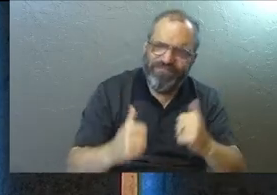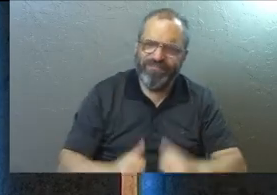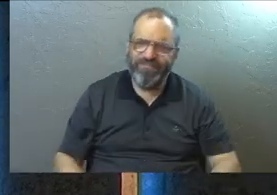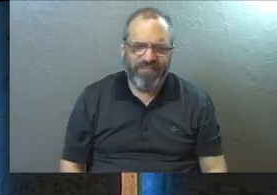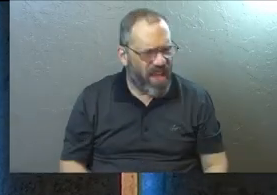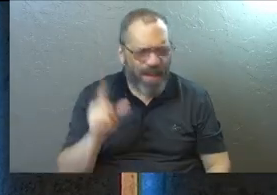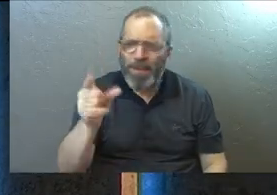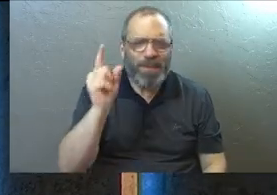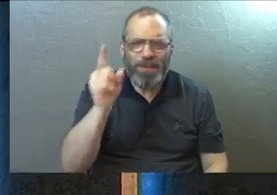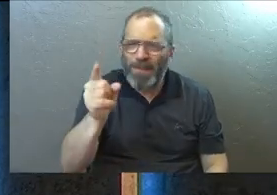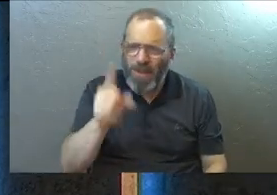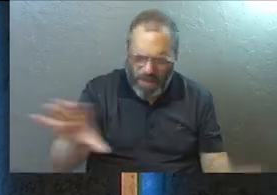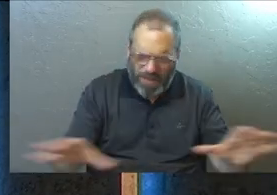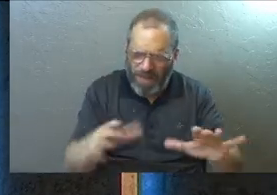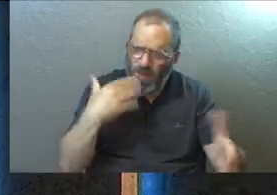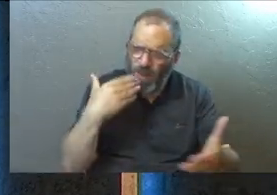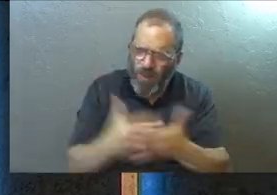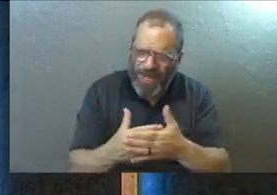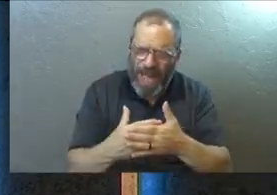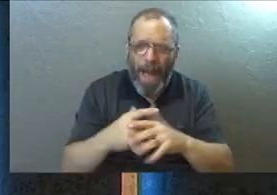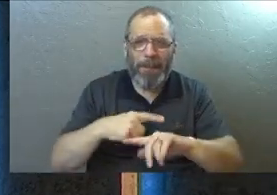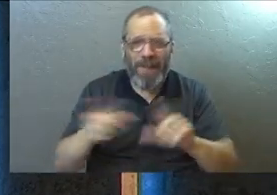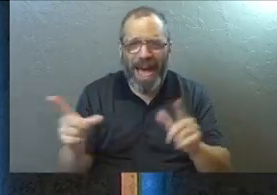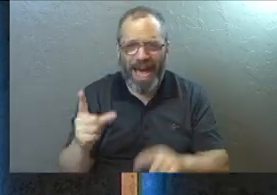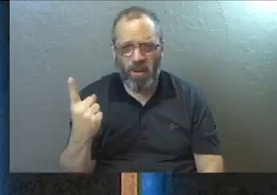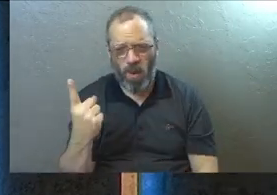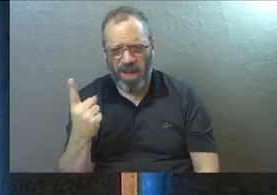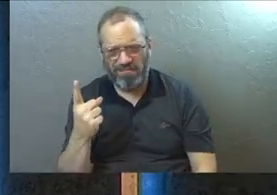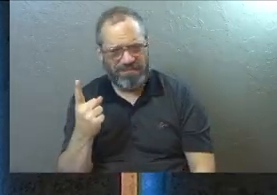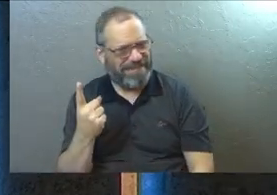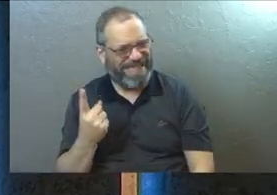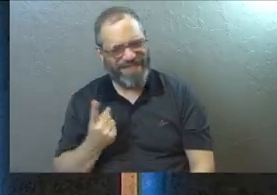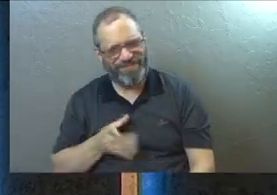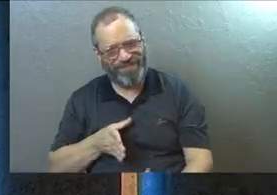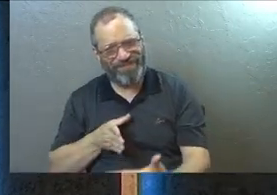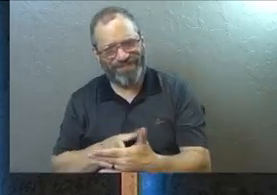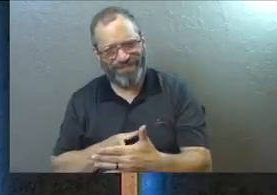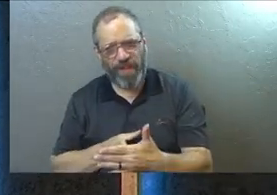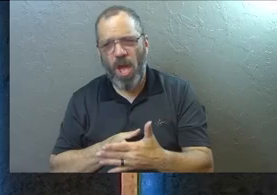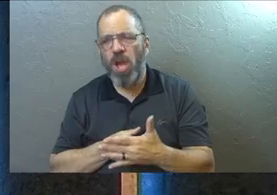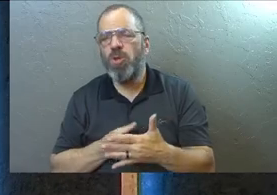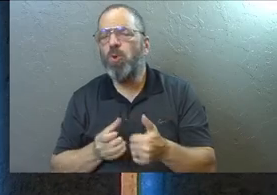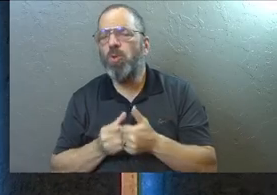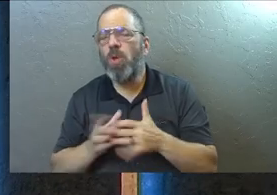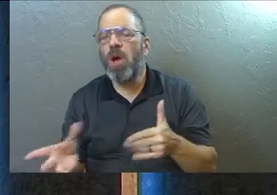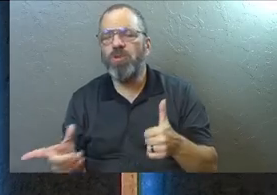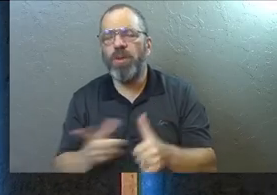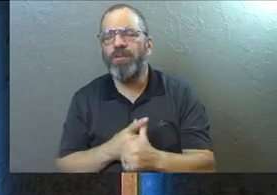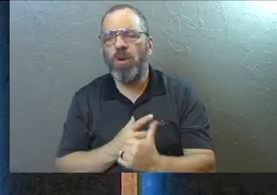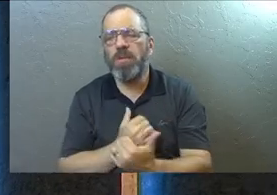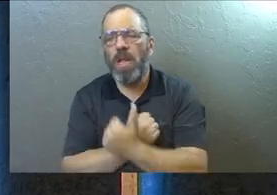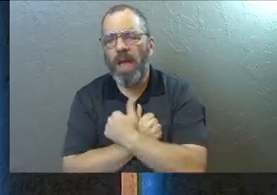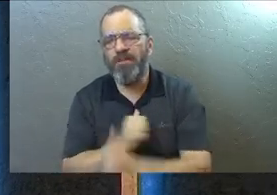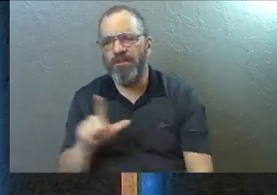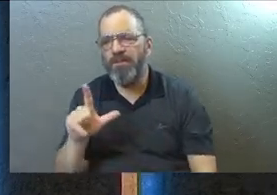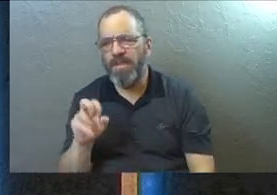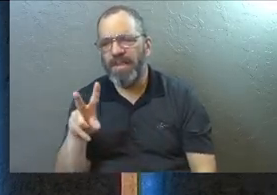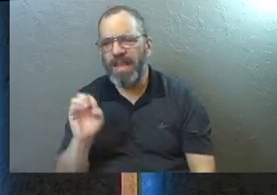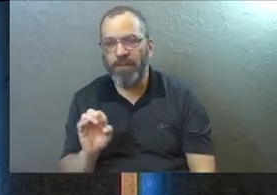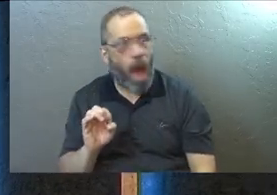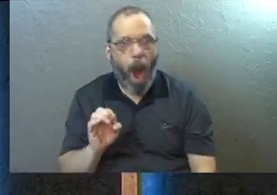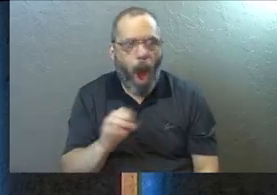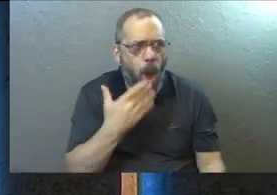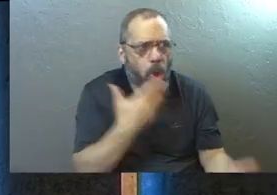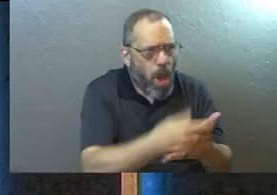Like you've, you've done so well. He said, but this I have against you. You've lost your first love. So it's like,